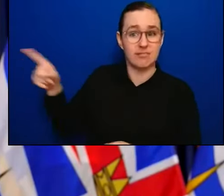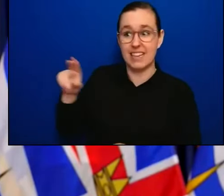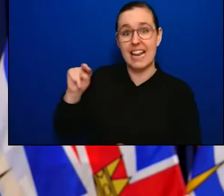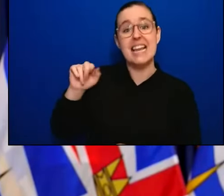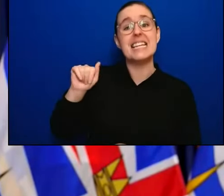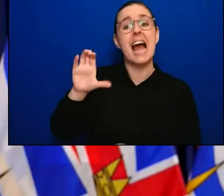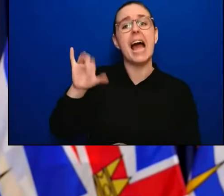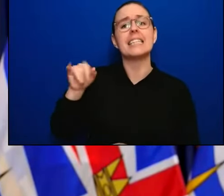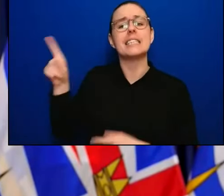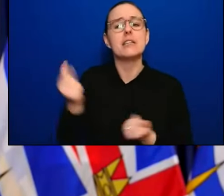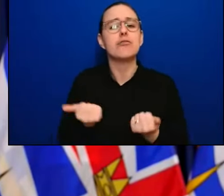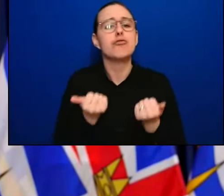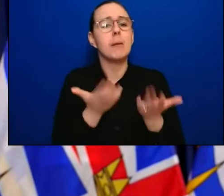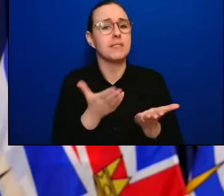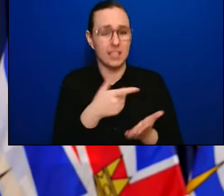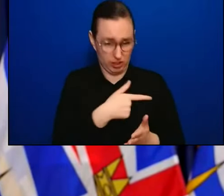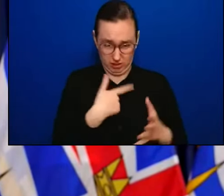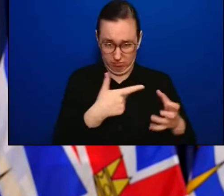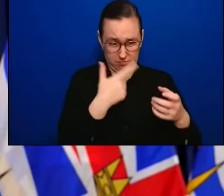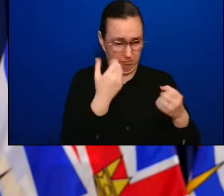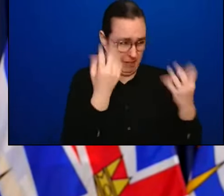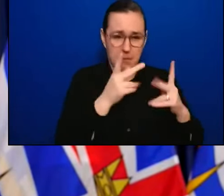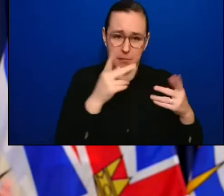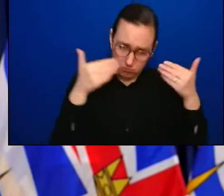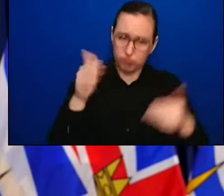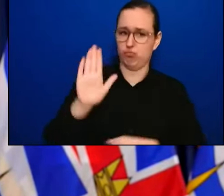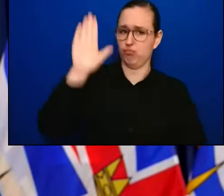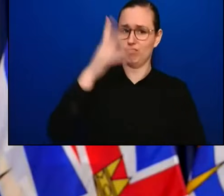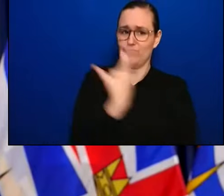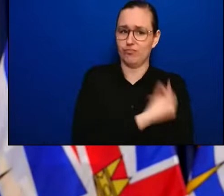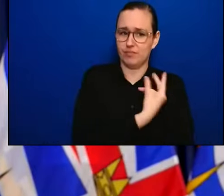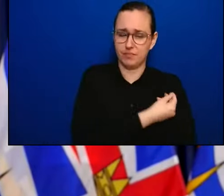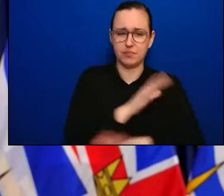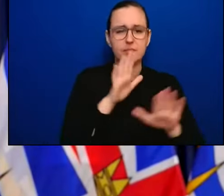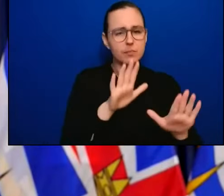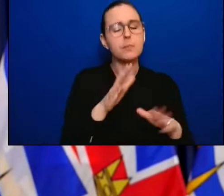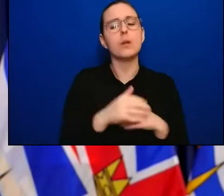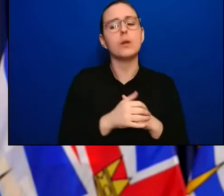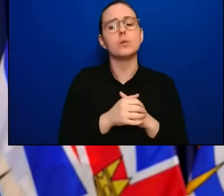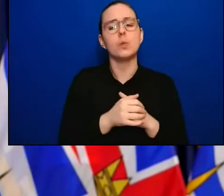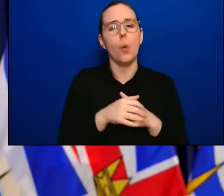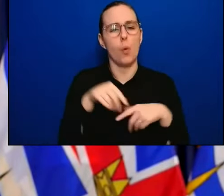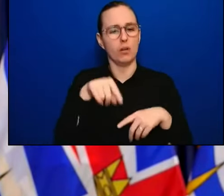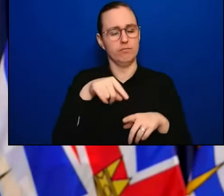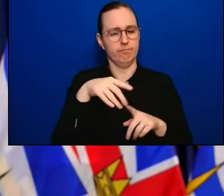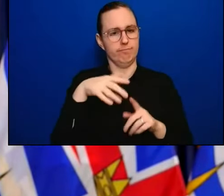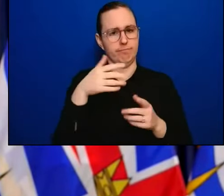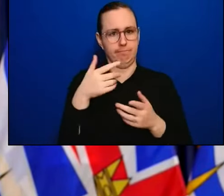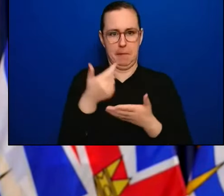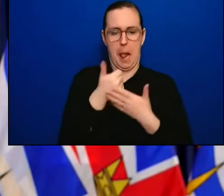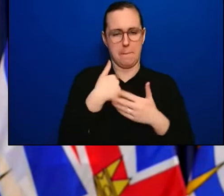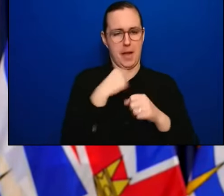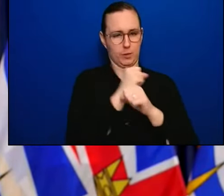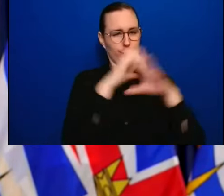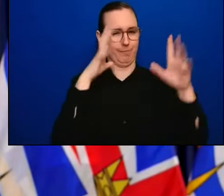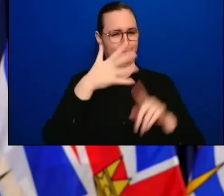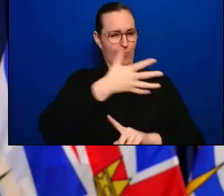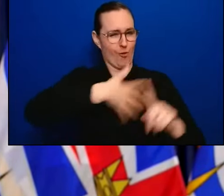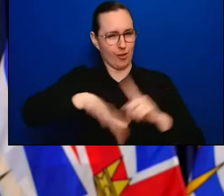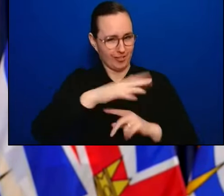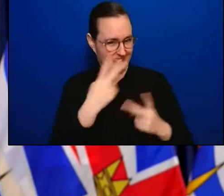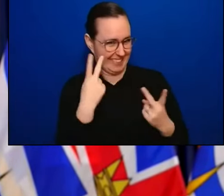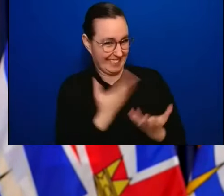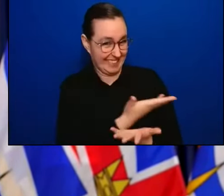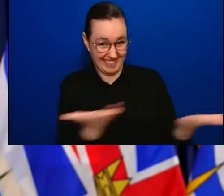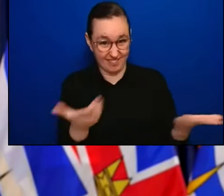want to put in context the significance of this. That is focused, as you can see, by the evidence before us. That there are,